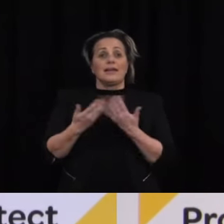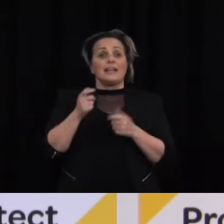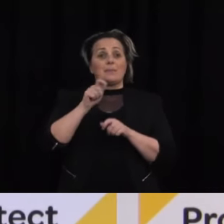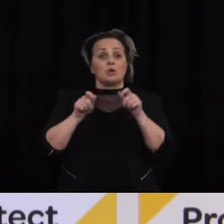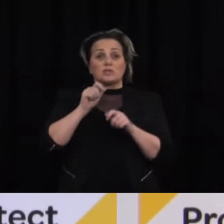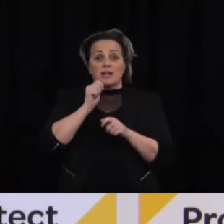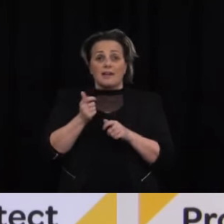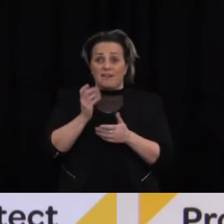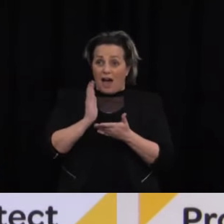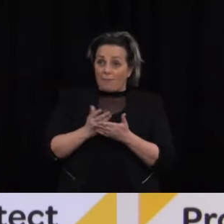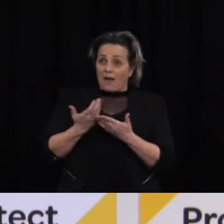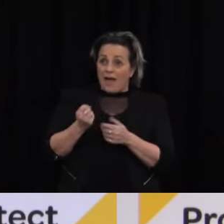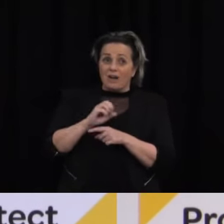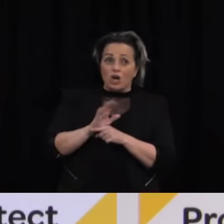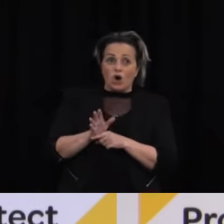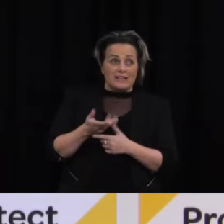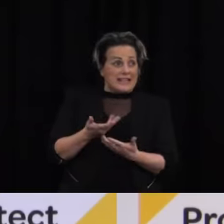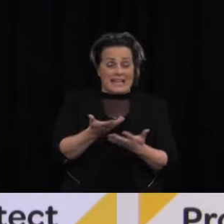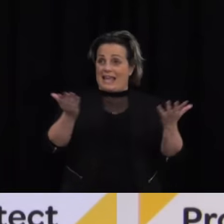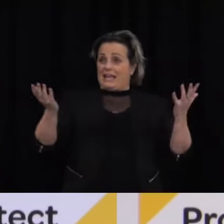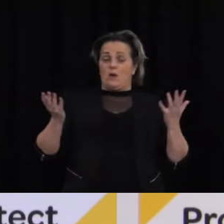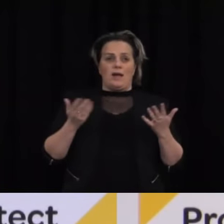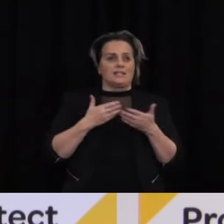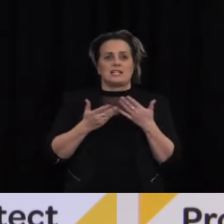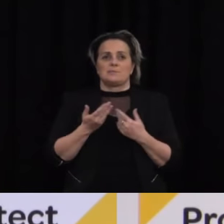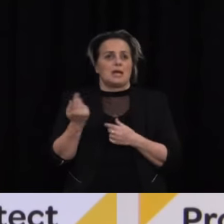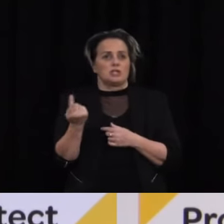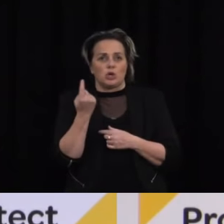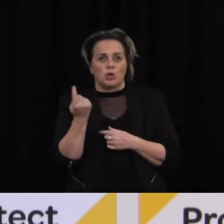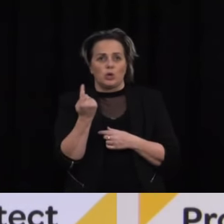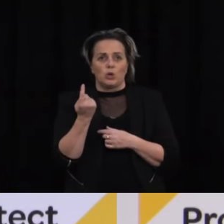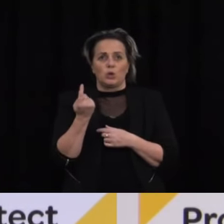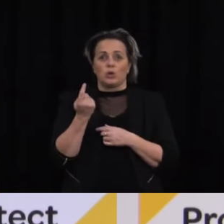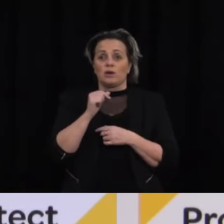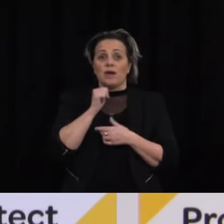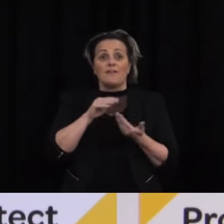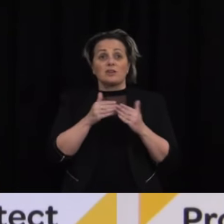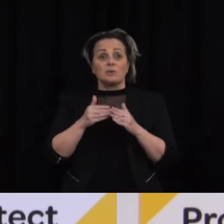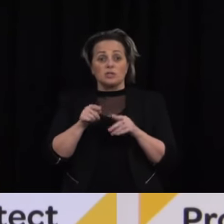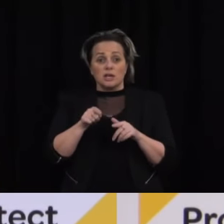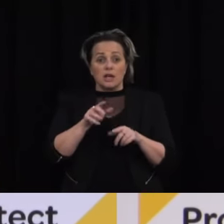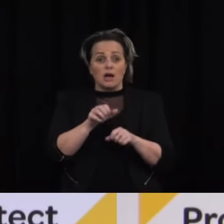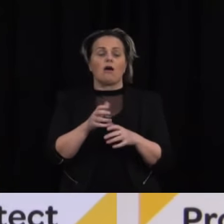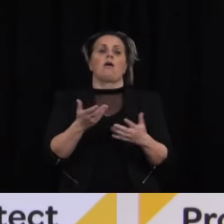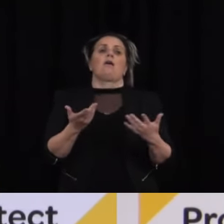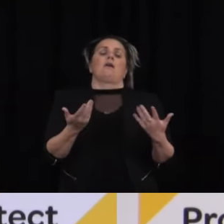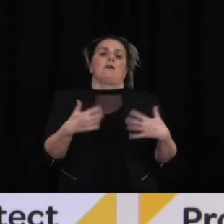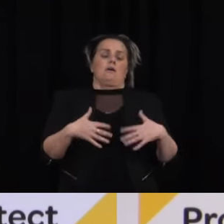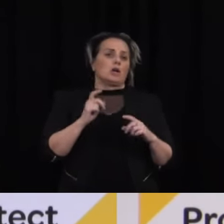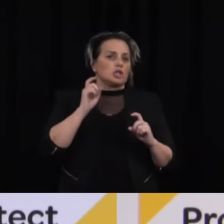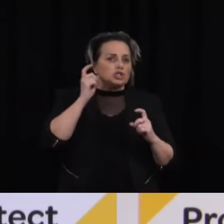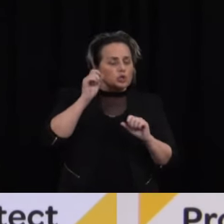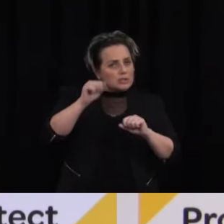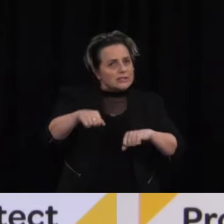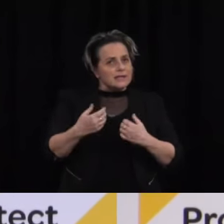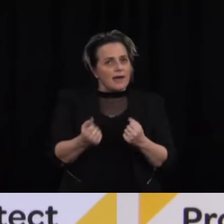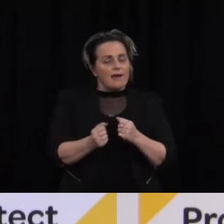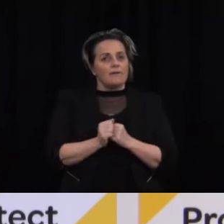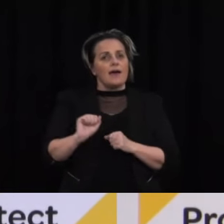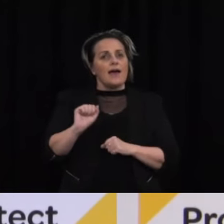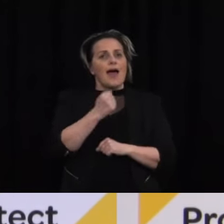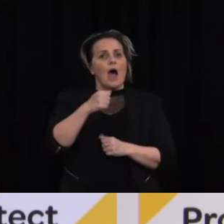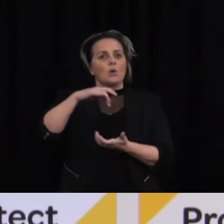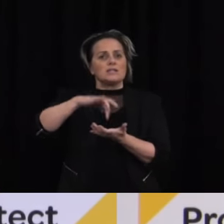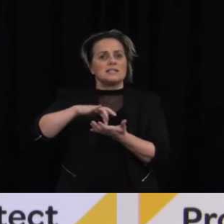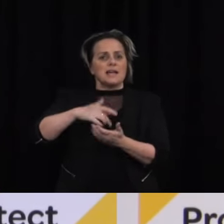positive for COVID-19 particularly where they pick that up in the community is of concern our vaccination centres